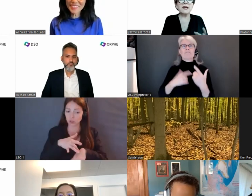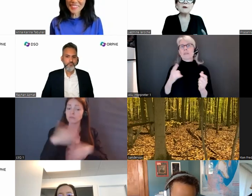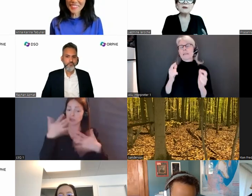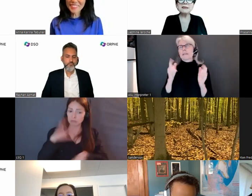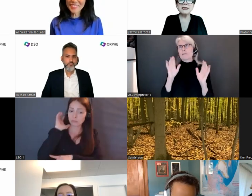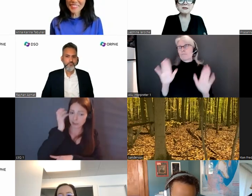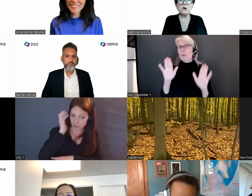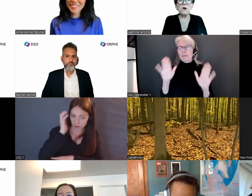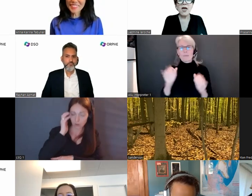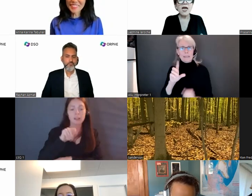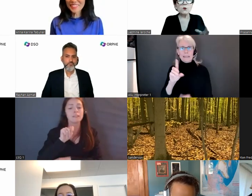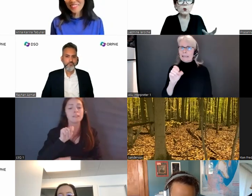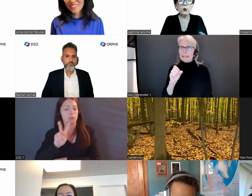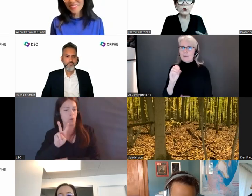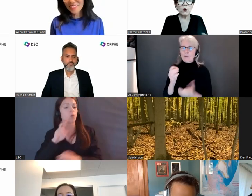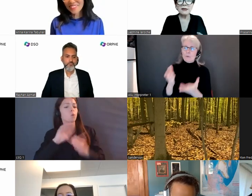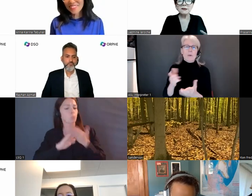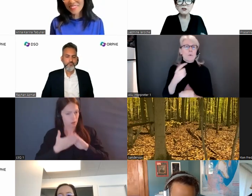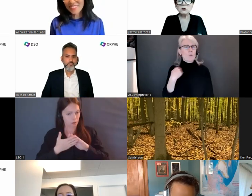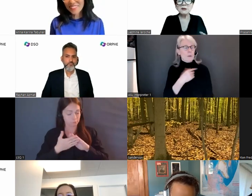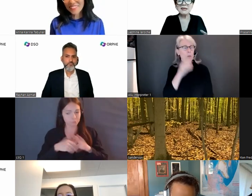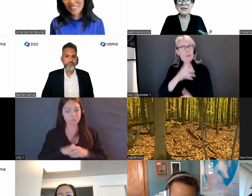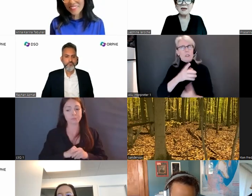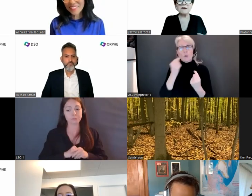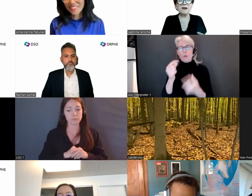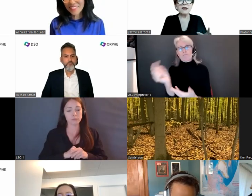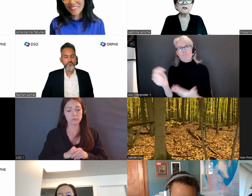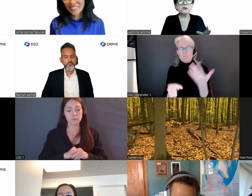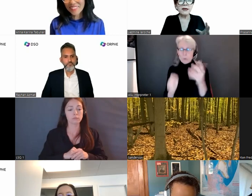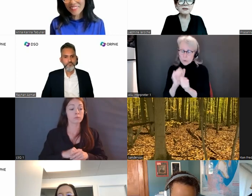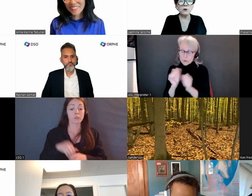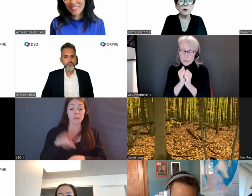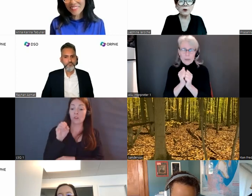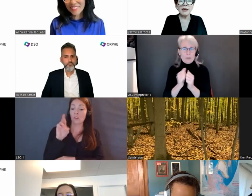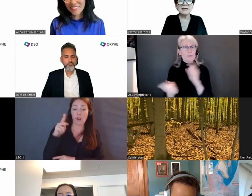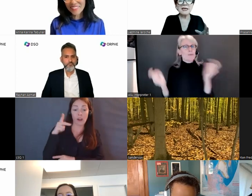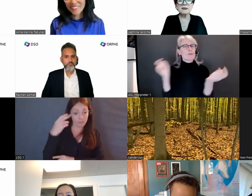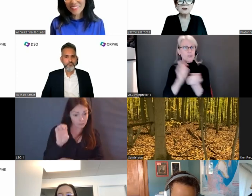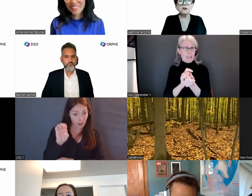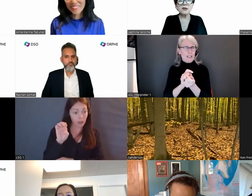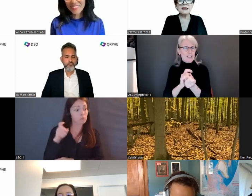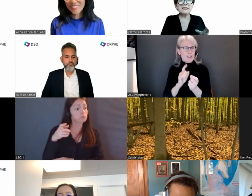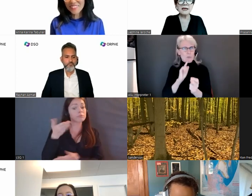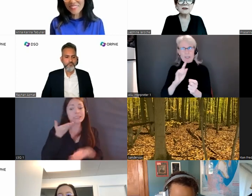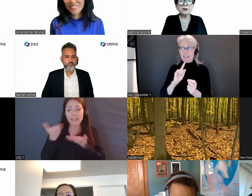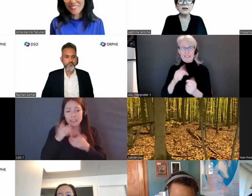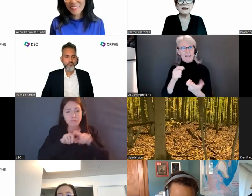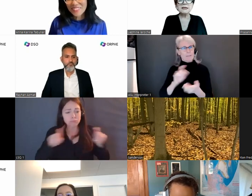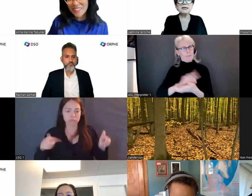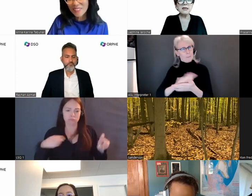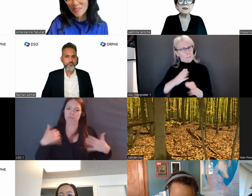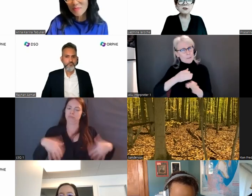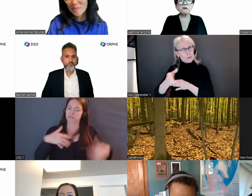about the DSO and what we're going to do together to transform an industry and a sector